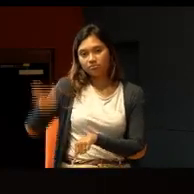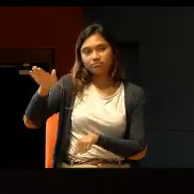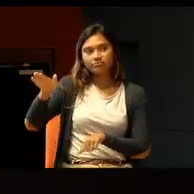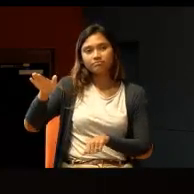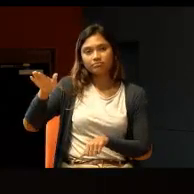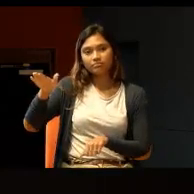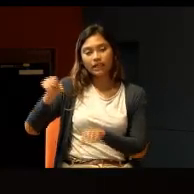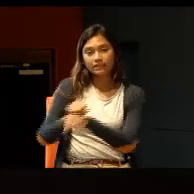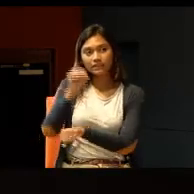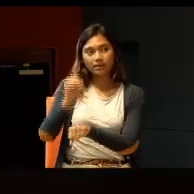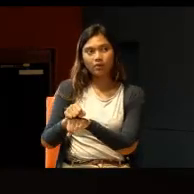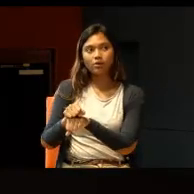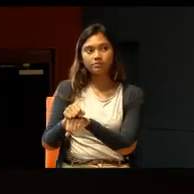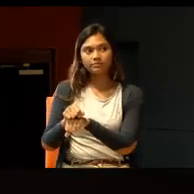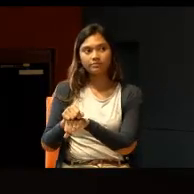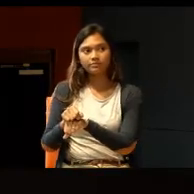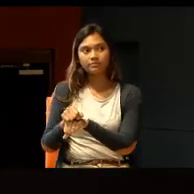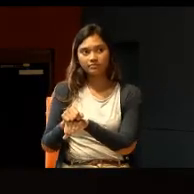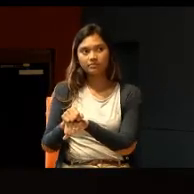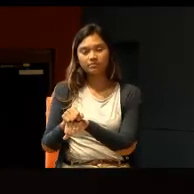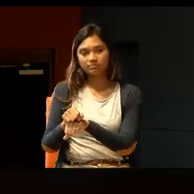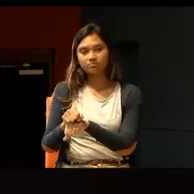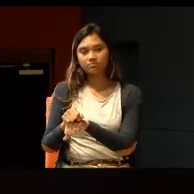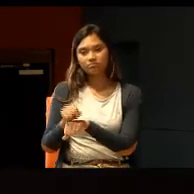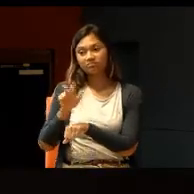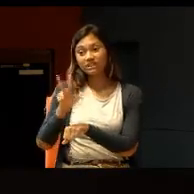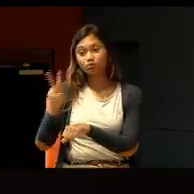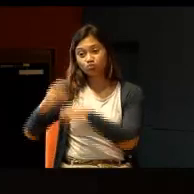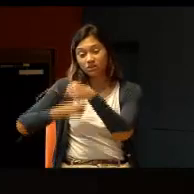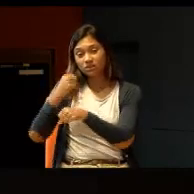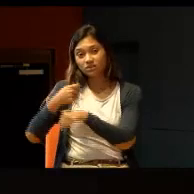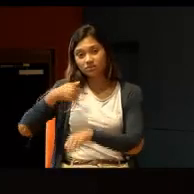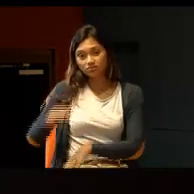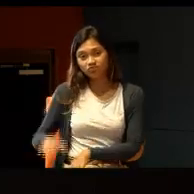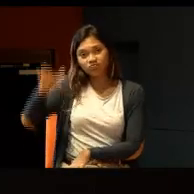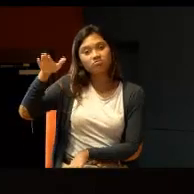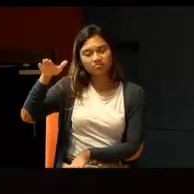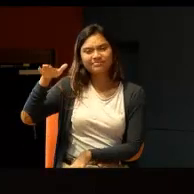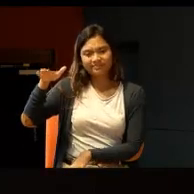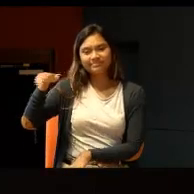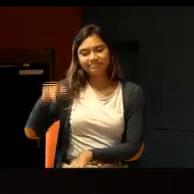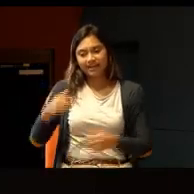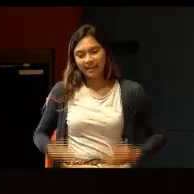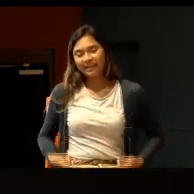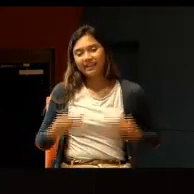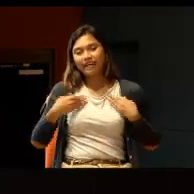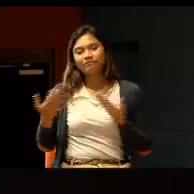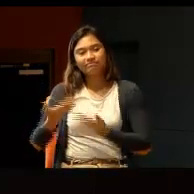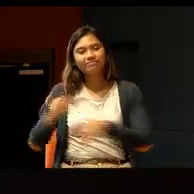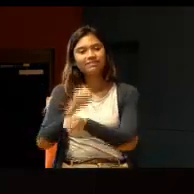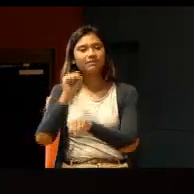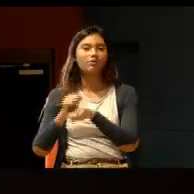Before I left, I have lived all my life in Singapore, am 32 years old. Life here is very comfortable. That is true, for most of us.